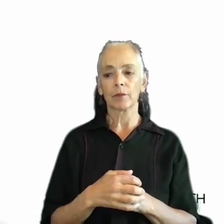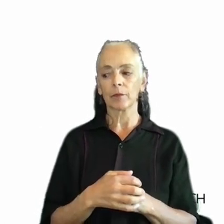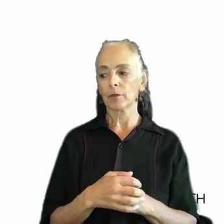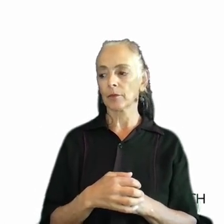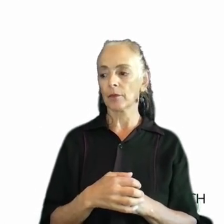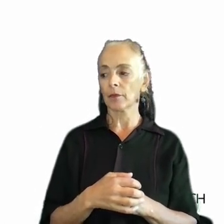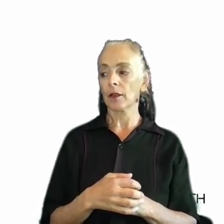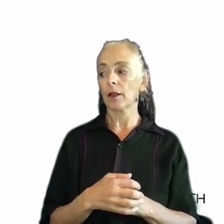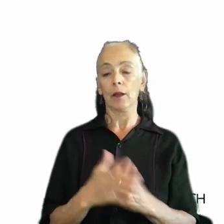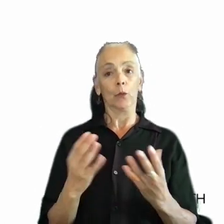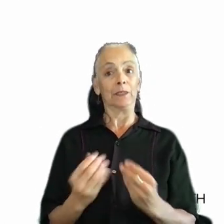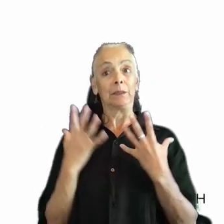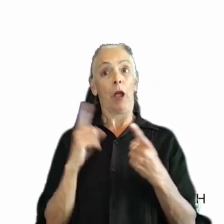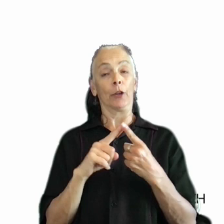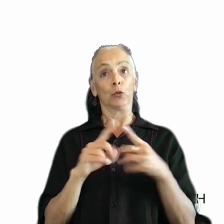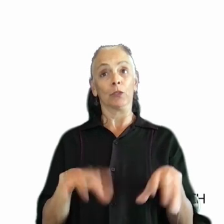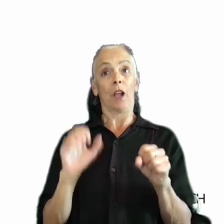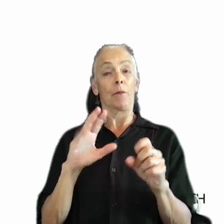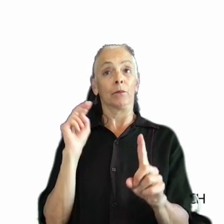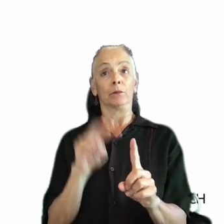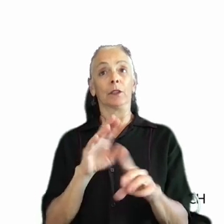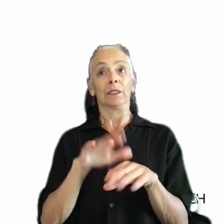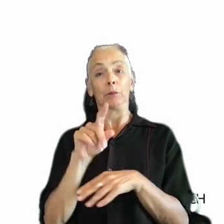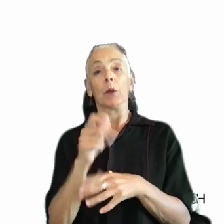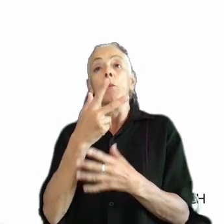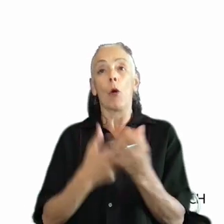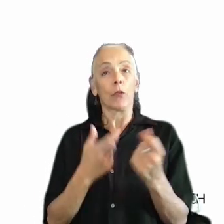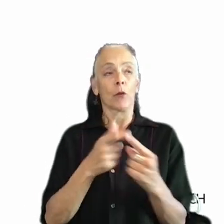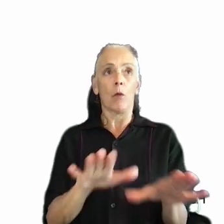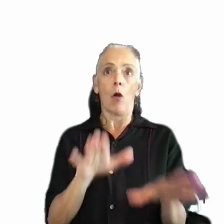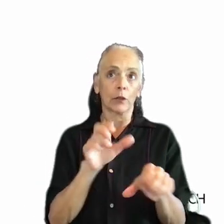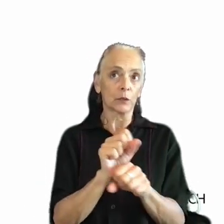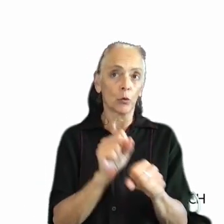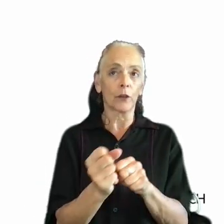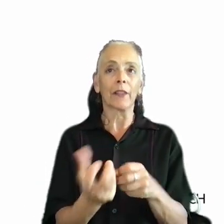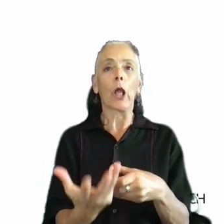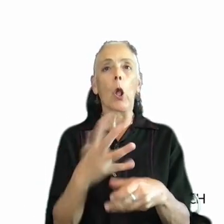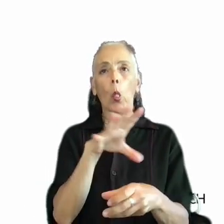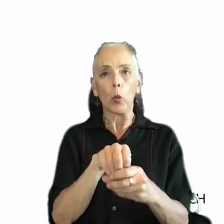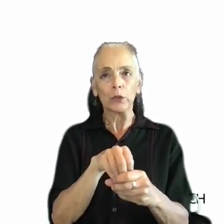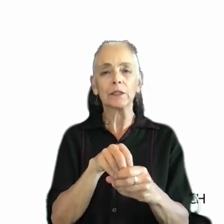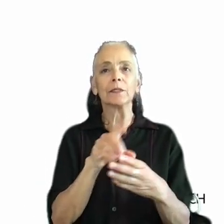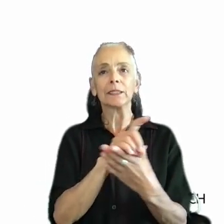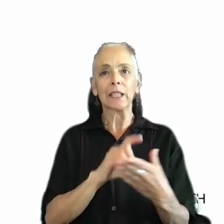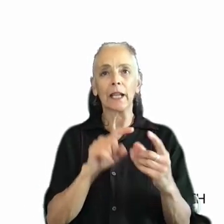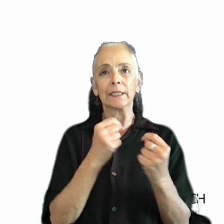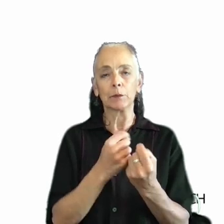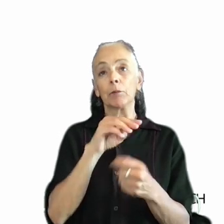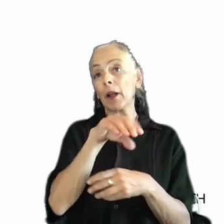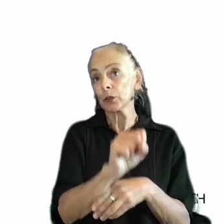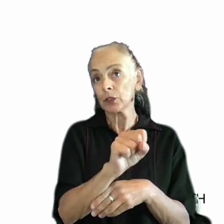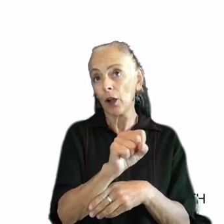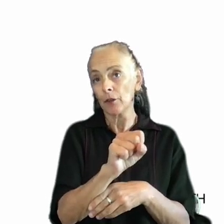We were inspired to adopt our perspective on disability both from the awesome work of the inclusive design team at Microsoft who created the Microsoft Inclusive